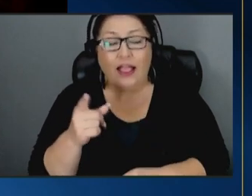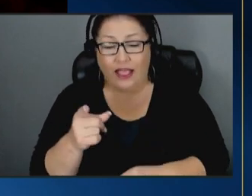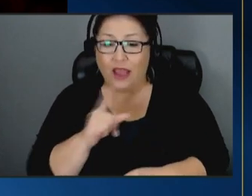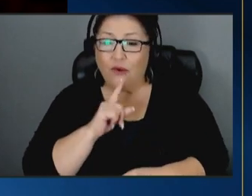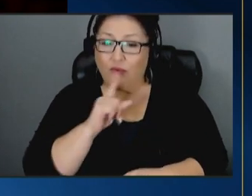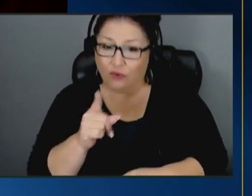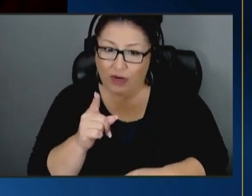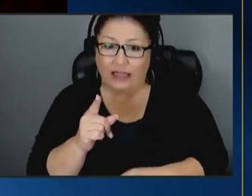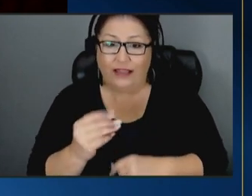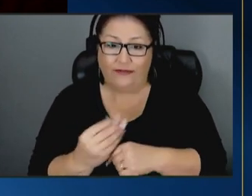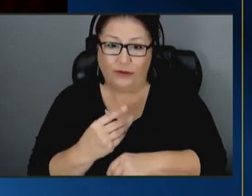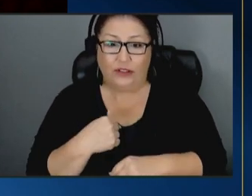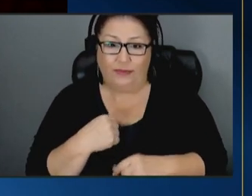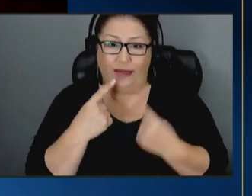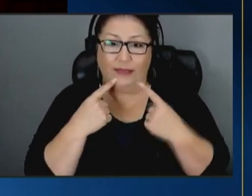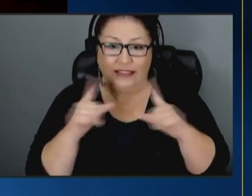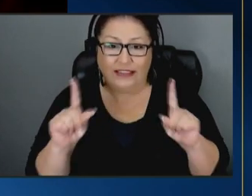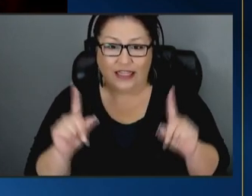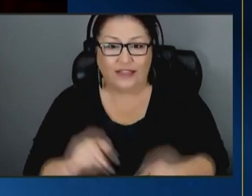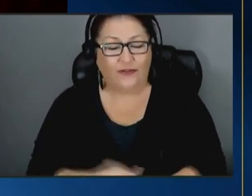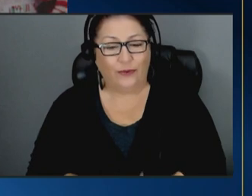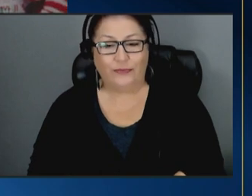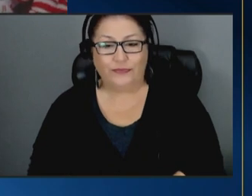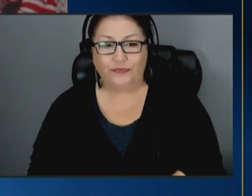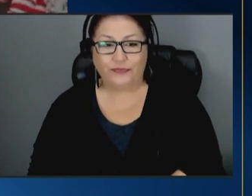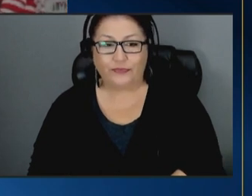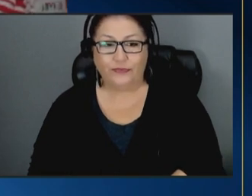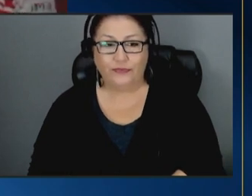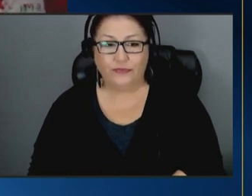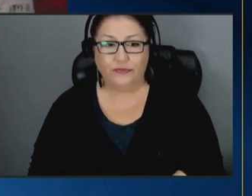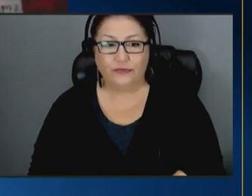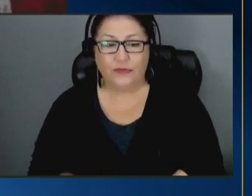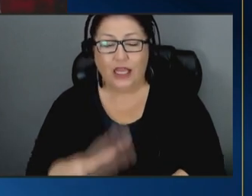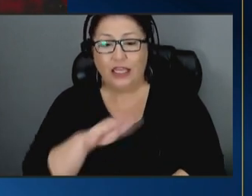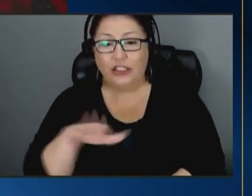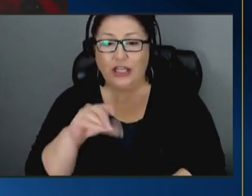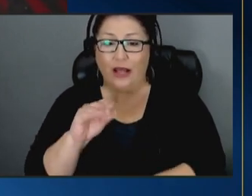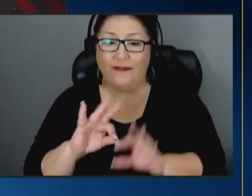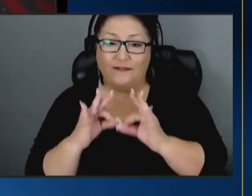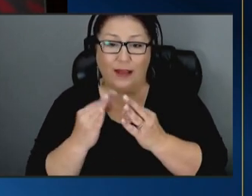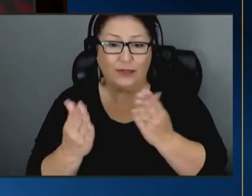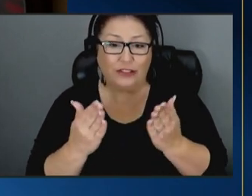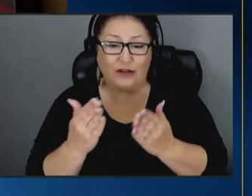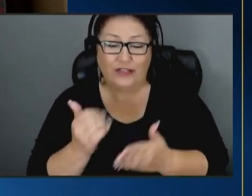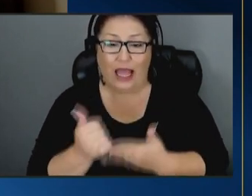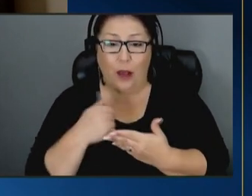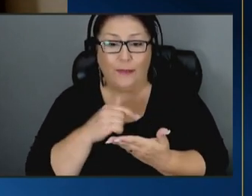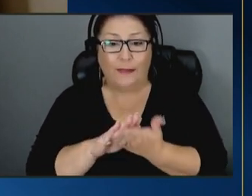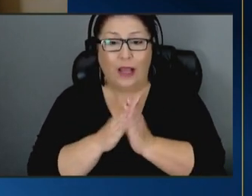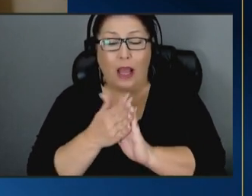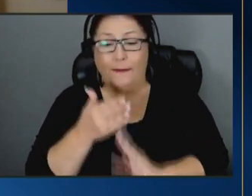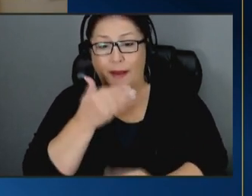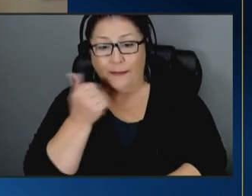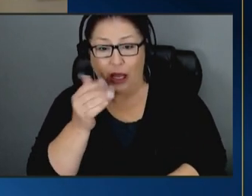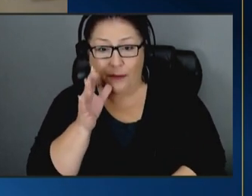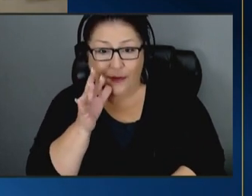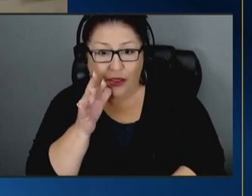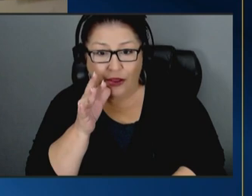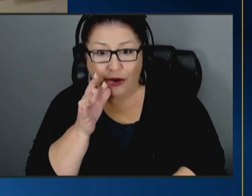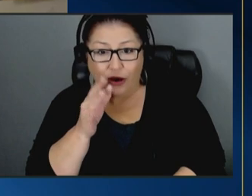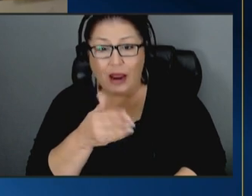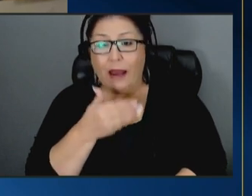being successful hi child and family services help me become a better mom a better